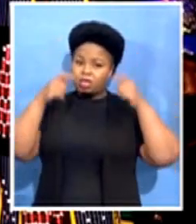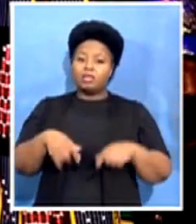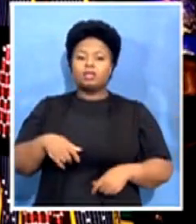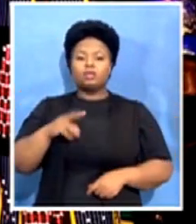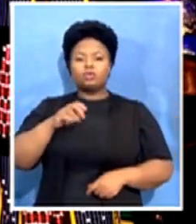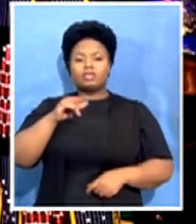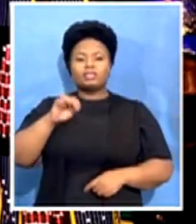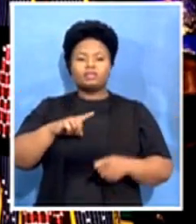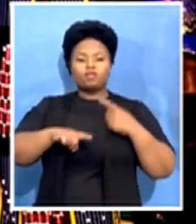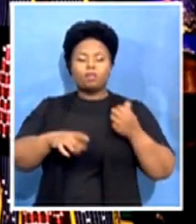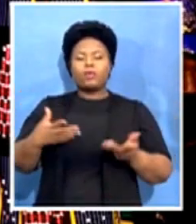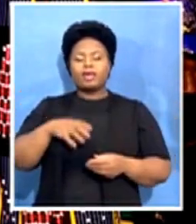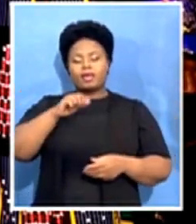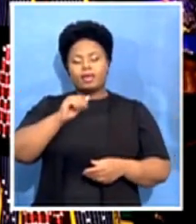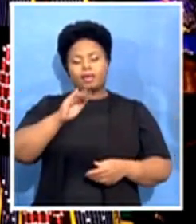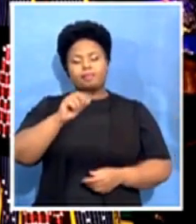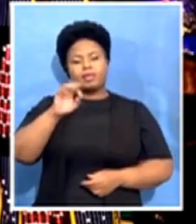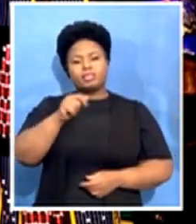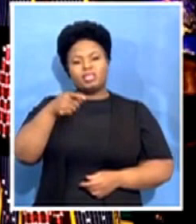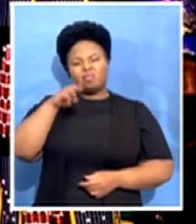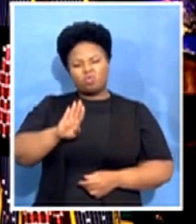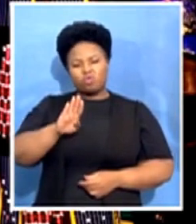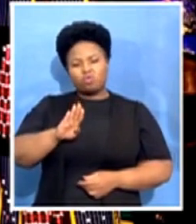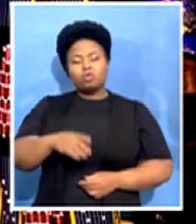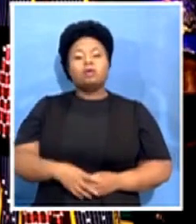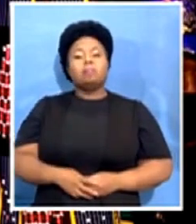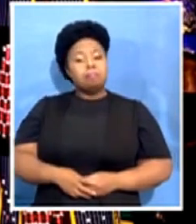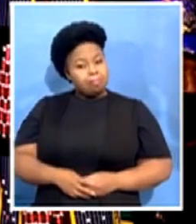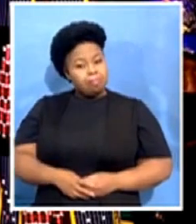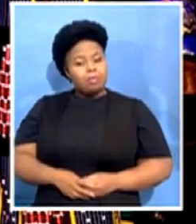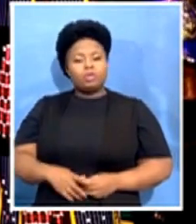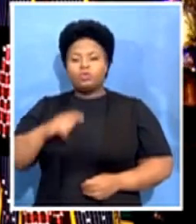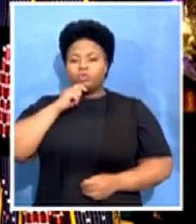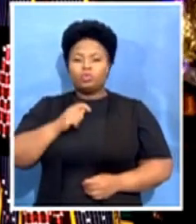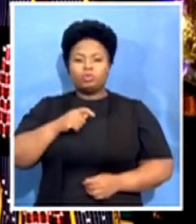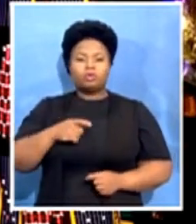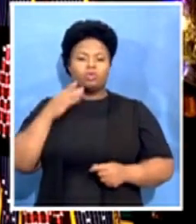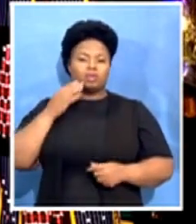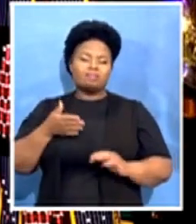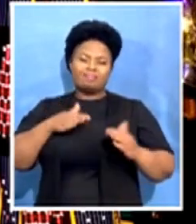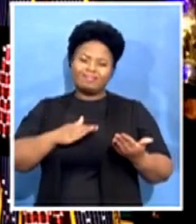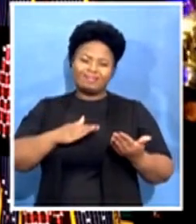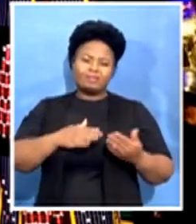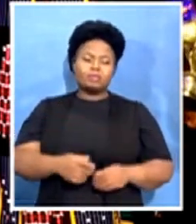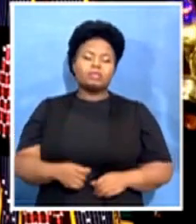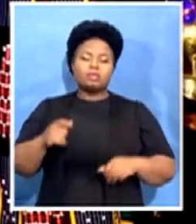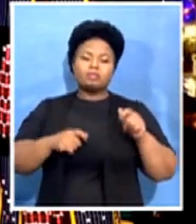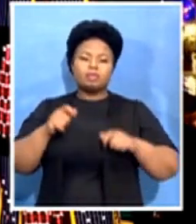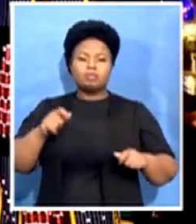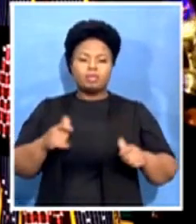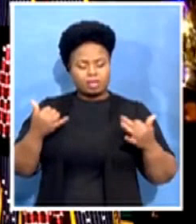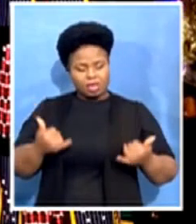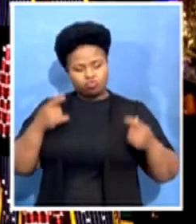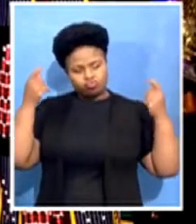She passes in the year when our people pay tribute to Mama Charlotte McGregor, the